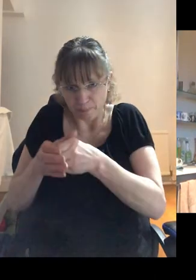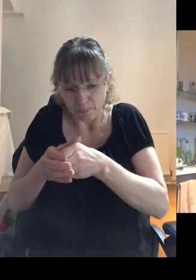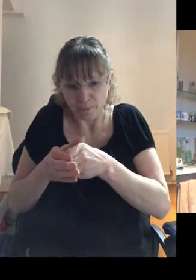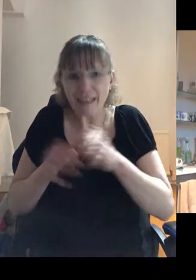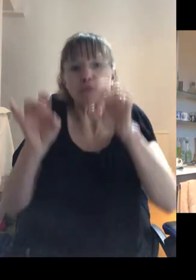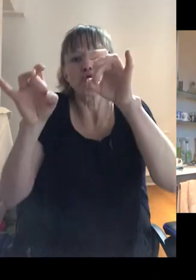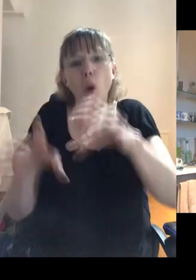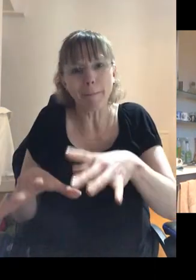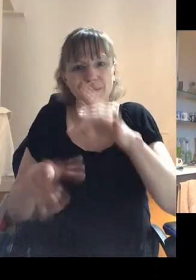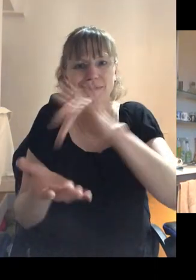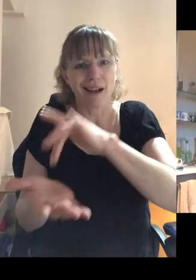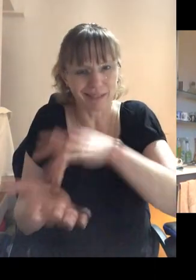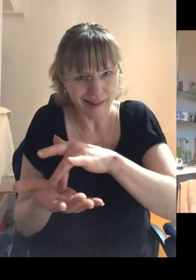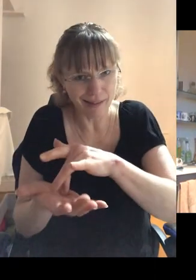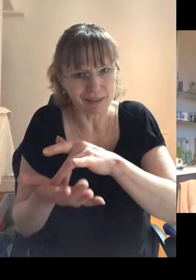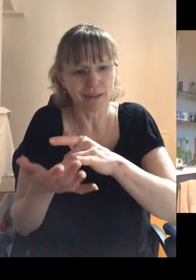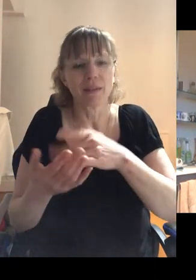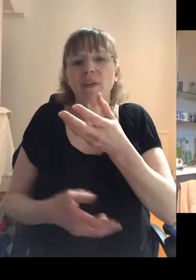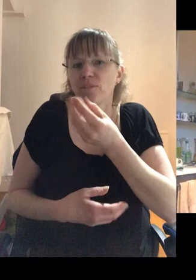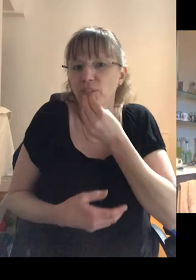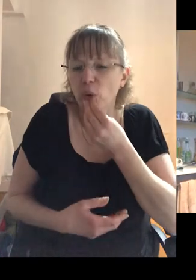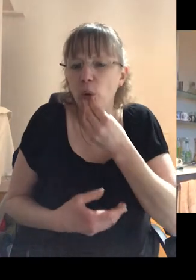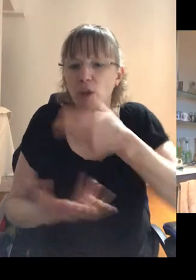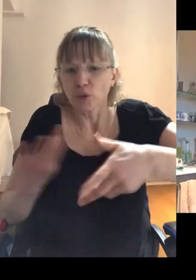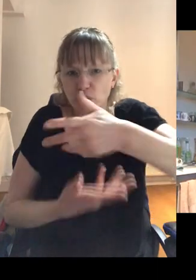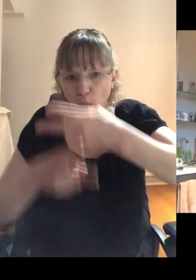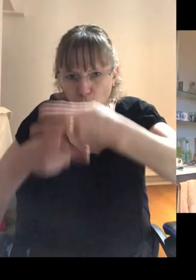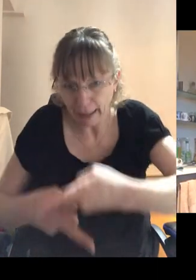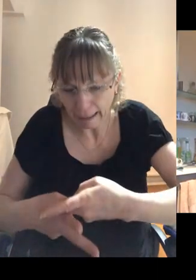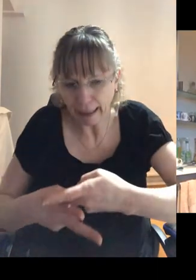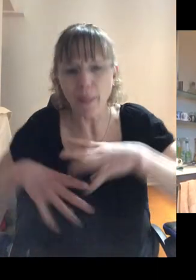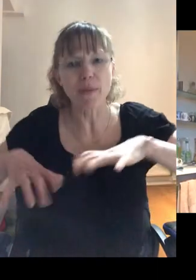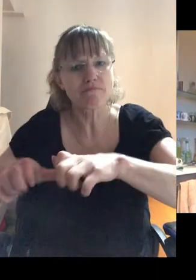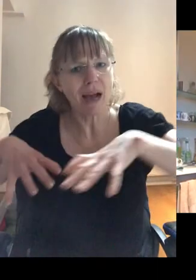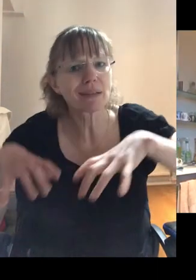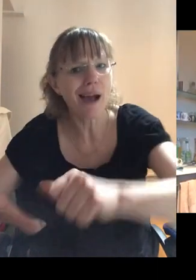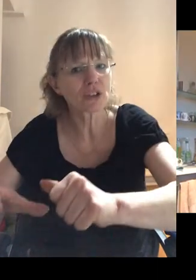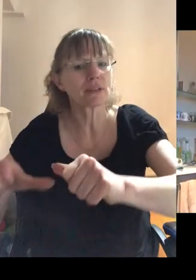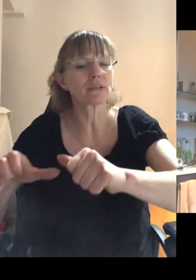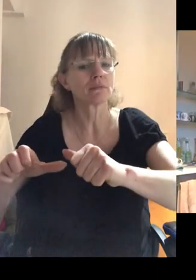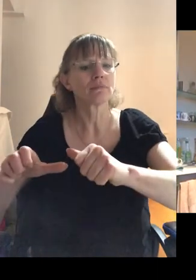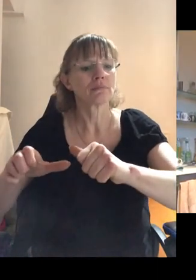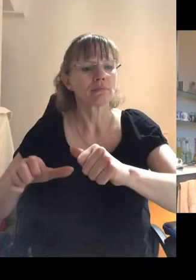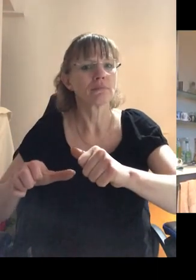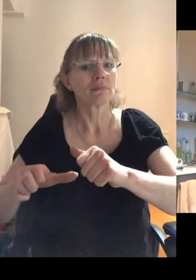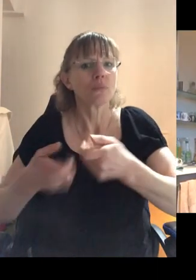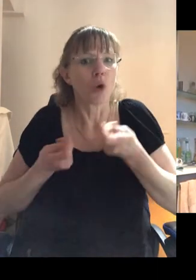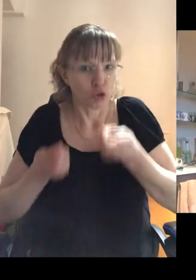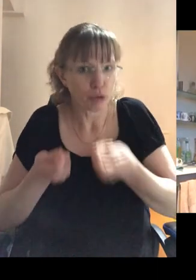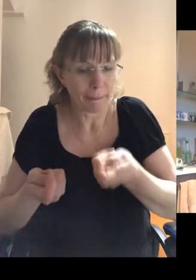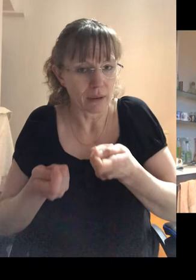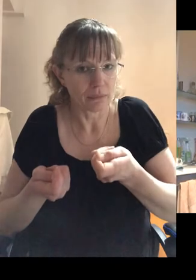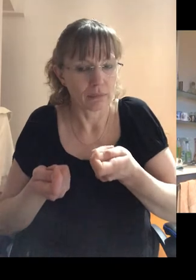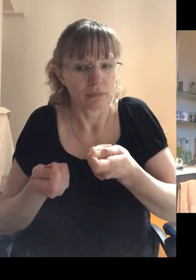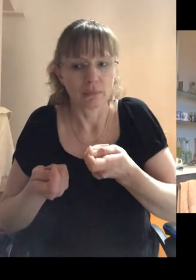did the drop-ins that did the, the, the, the food, the social care, the, the massages, all of those, once there was effective treatment were